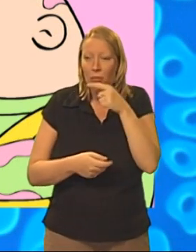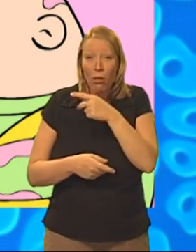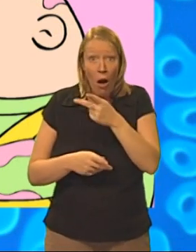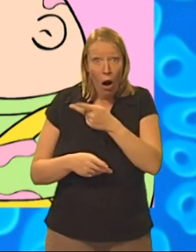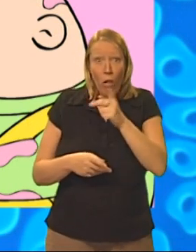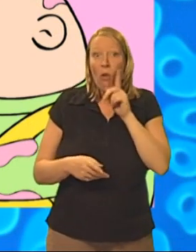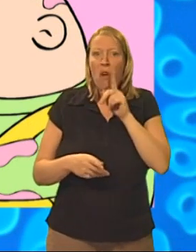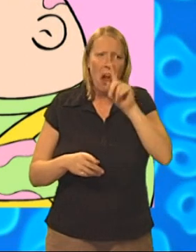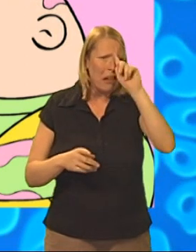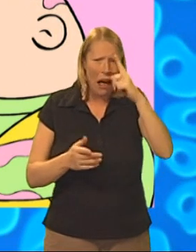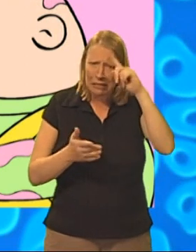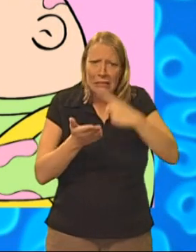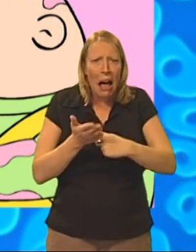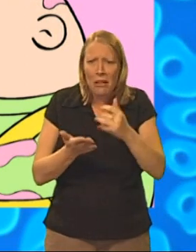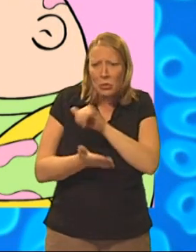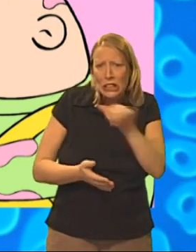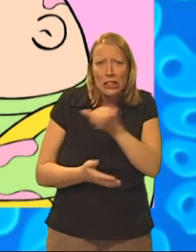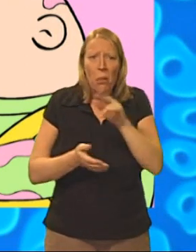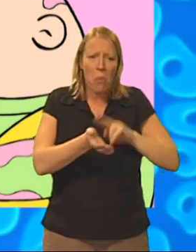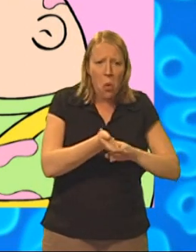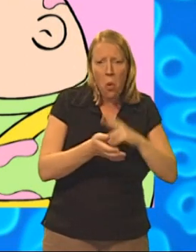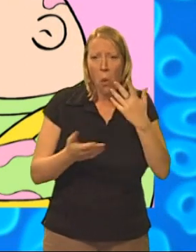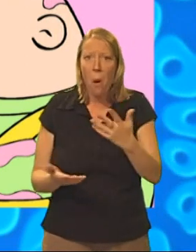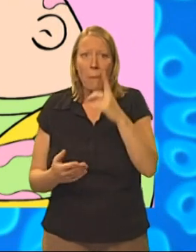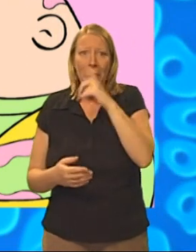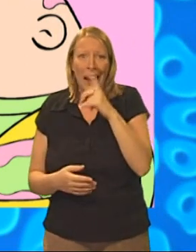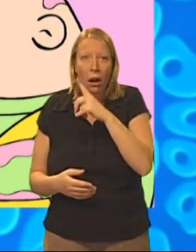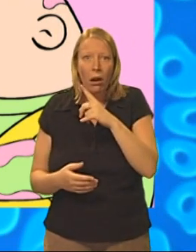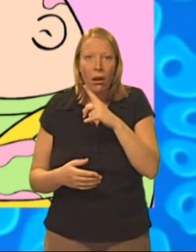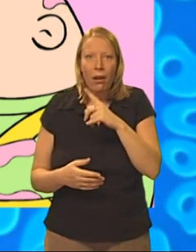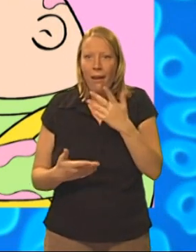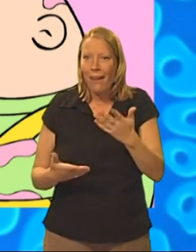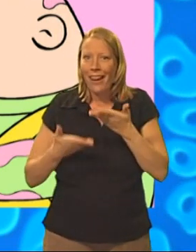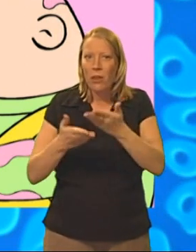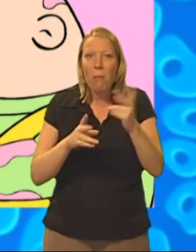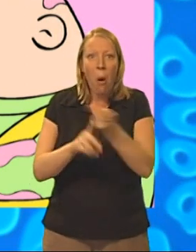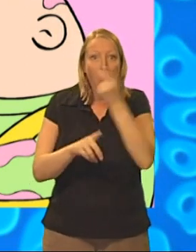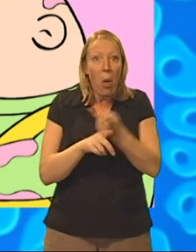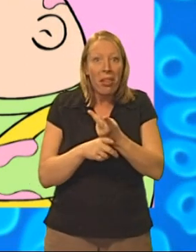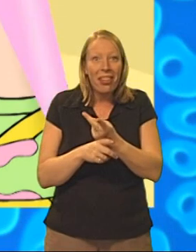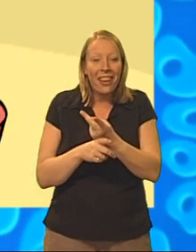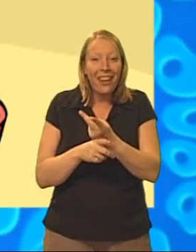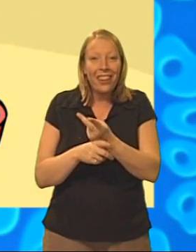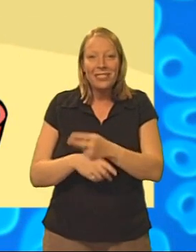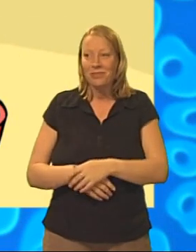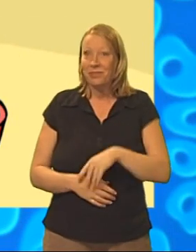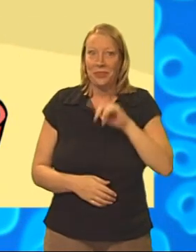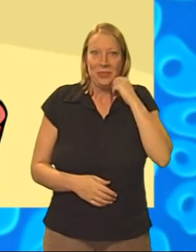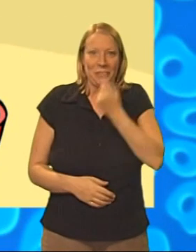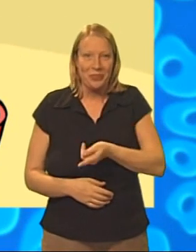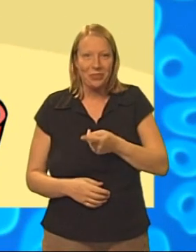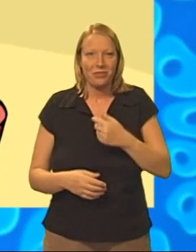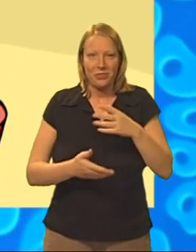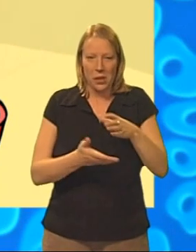the girls can't decide whether to have blue paint or pink paint, let's give them both. The next day,